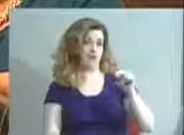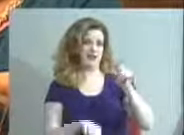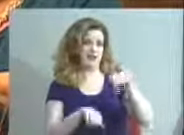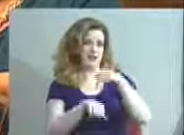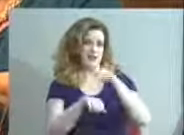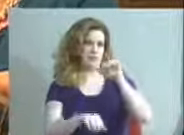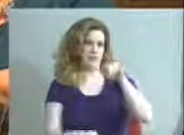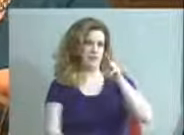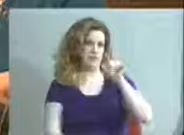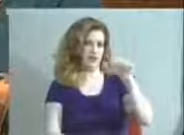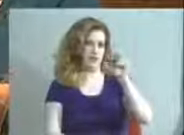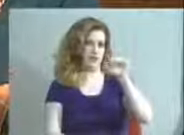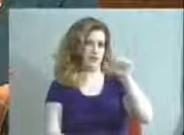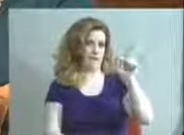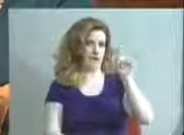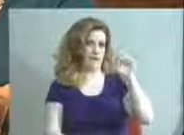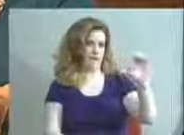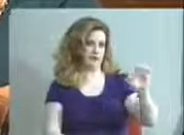Jerry Mays